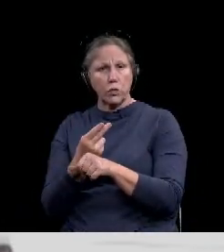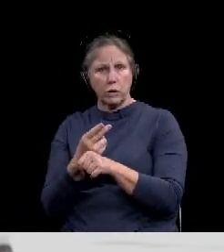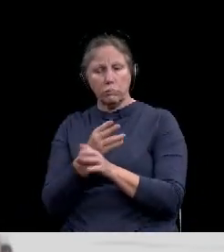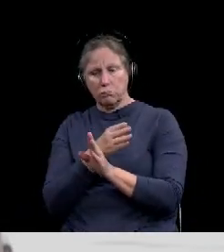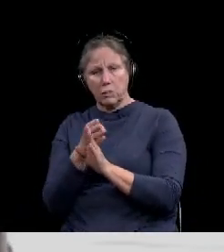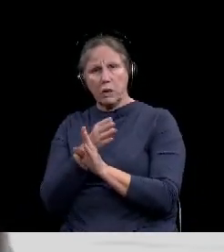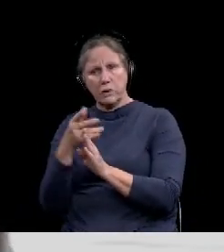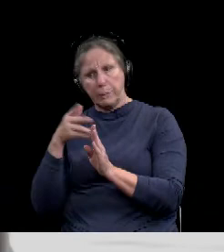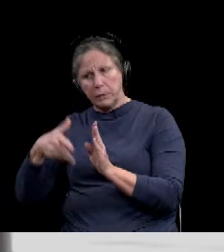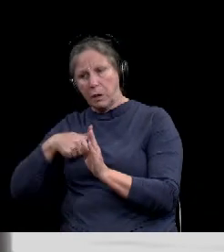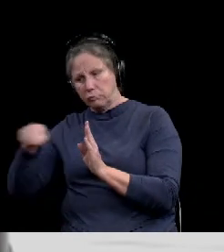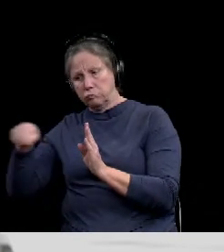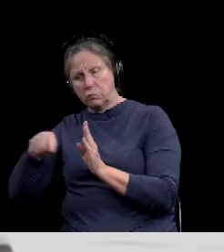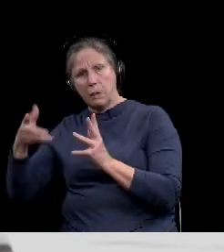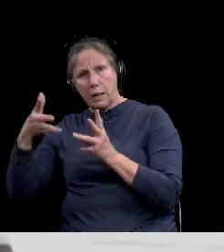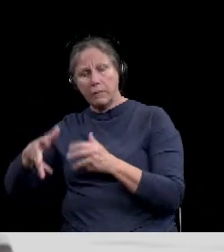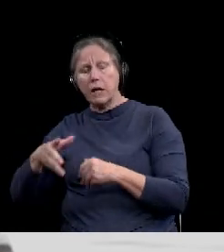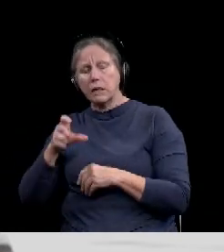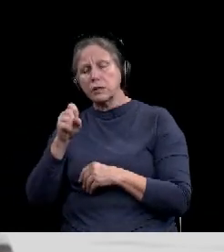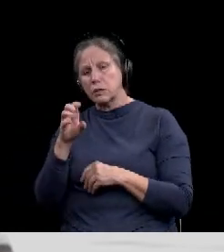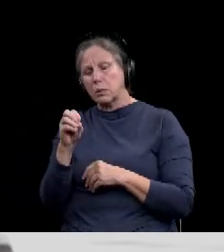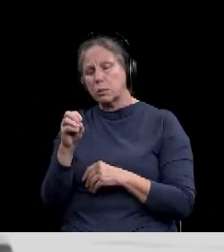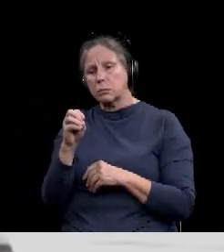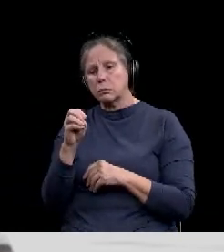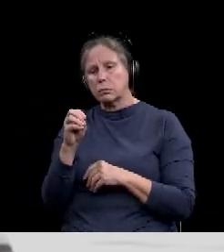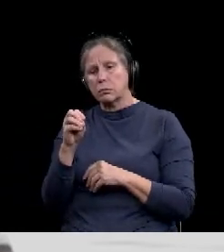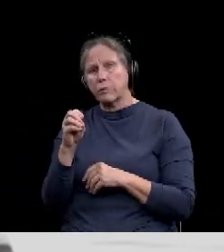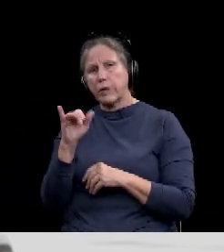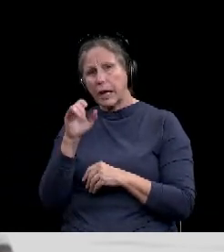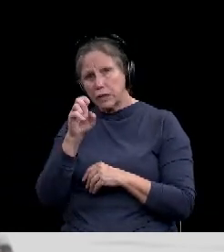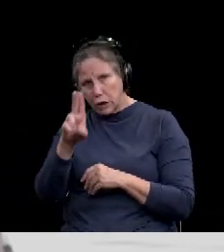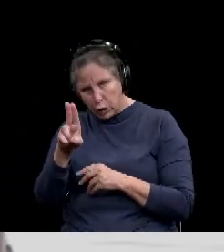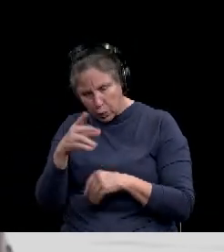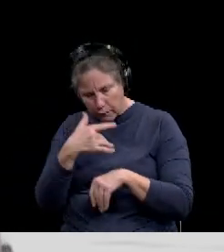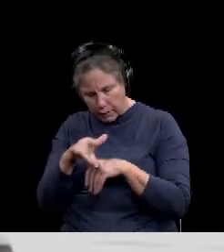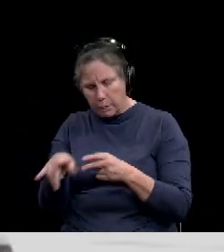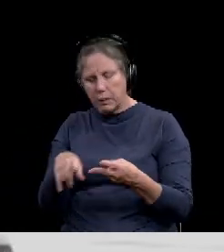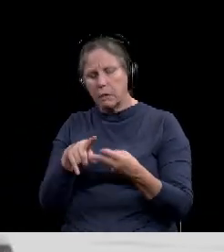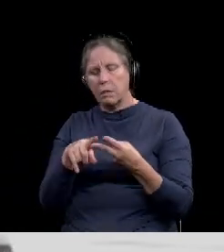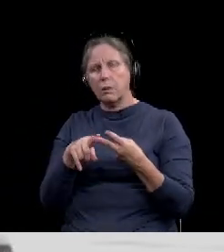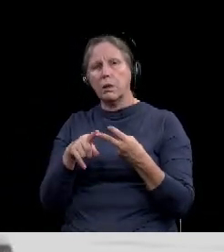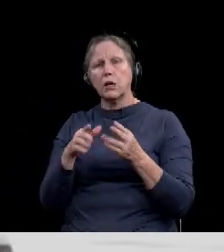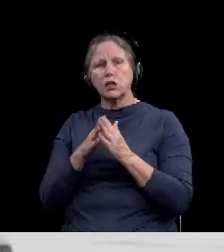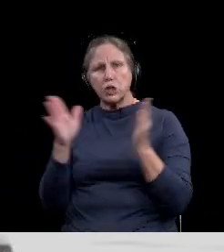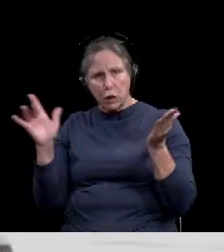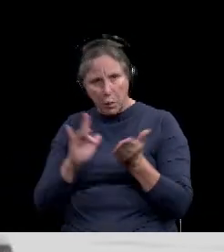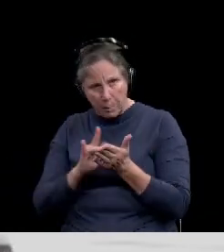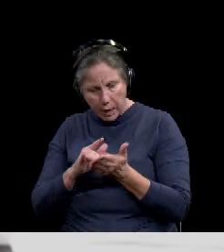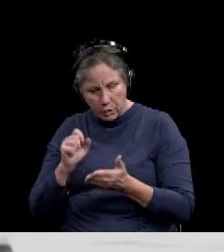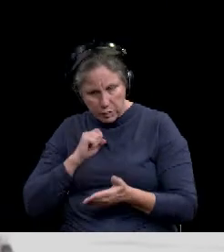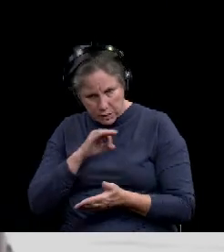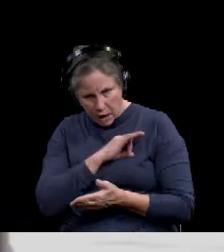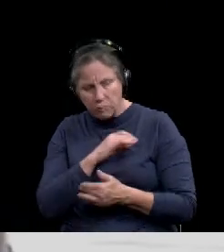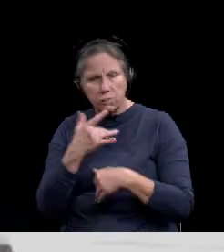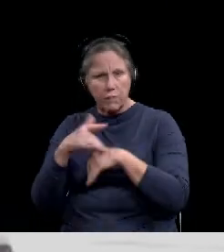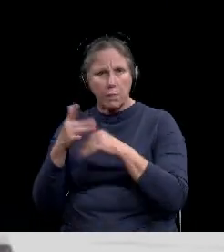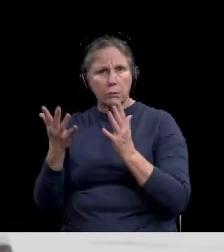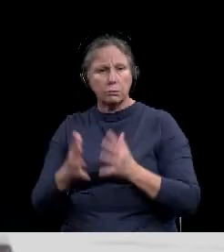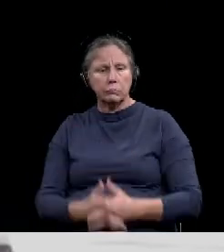for, for several weeks now. So we have, um, ICU capacity and we have a general medical surgical capacity.